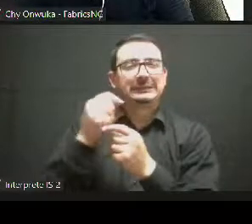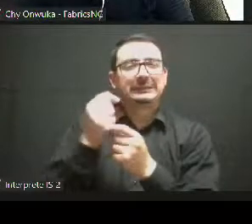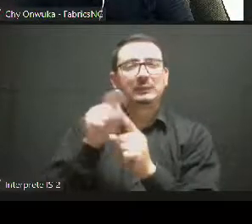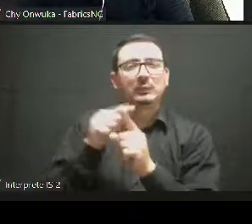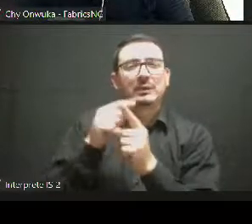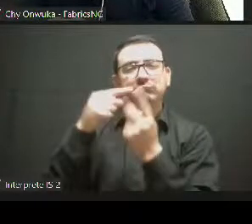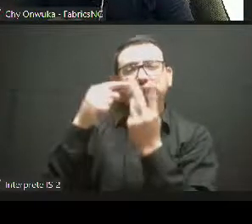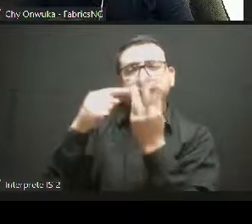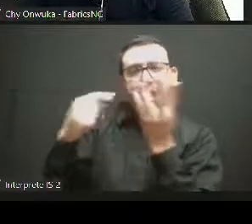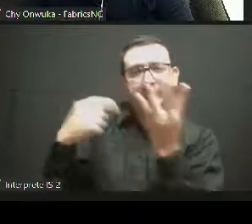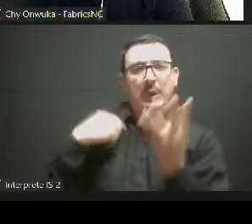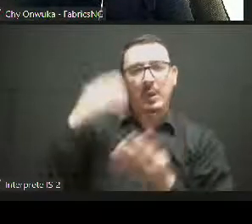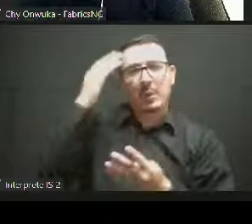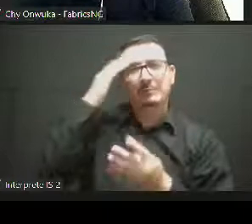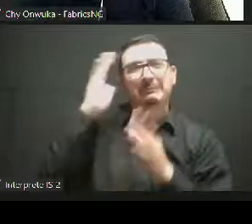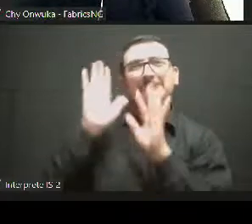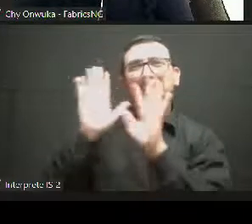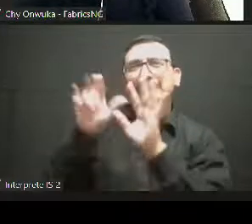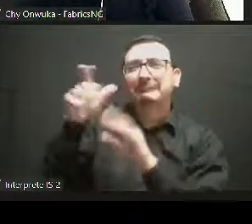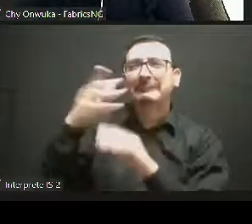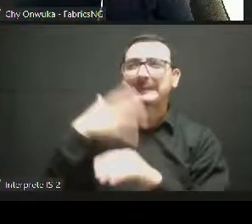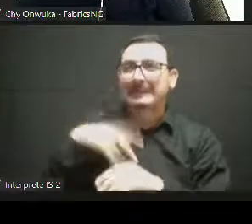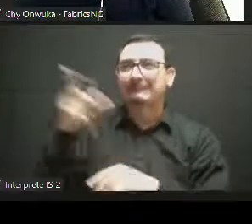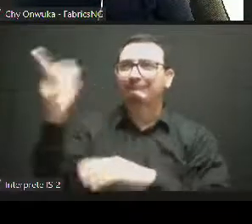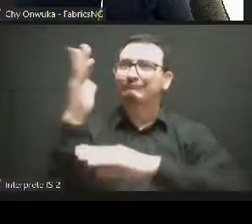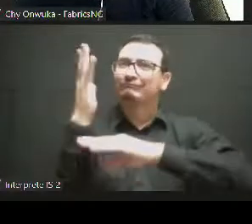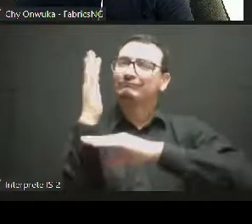AIAC has taken to engage recovery,